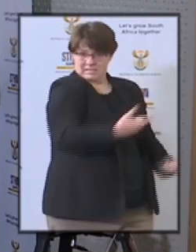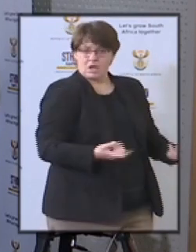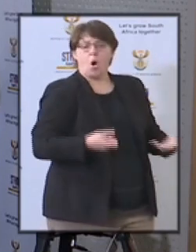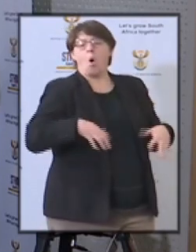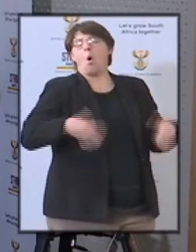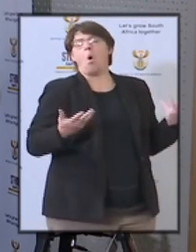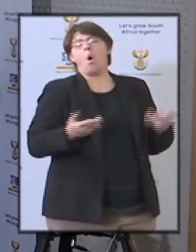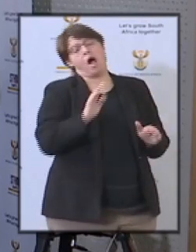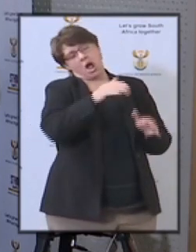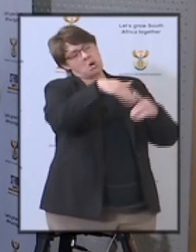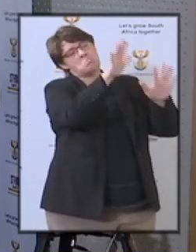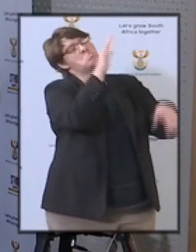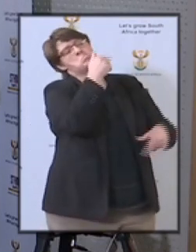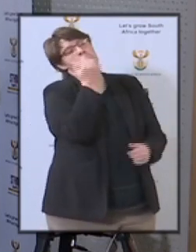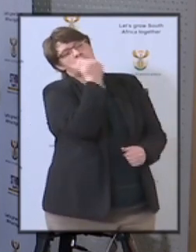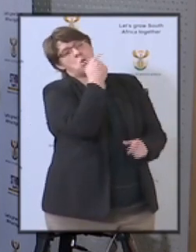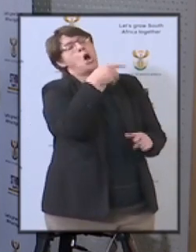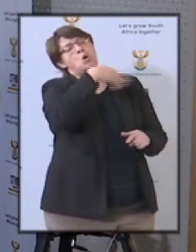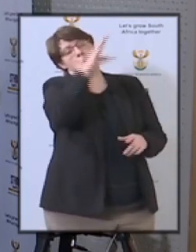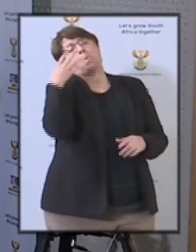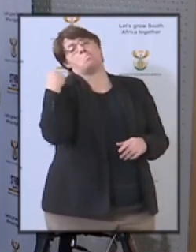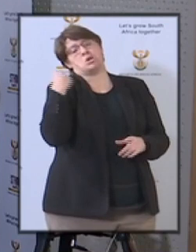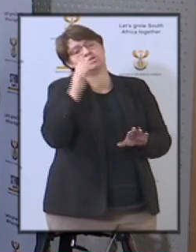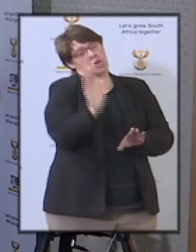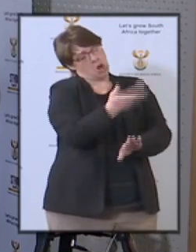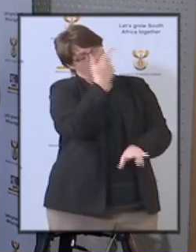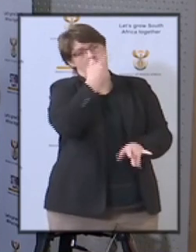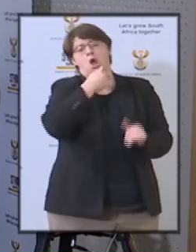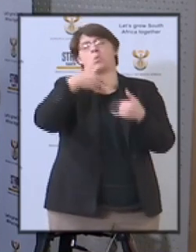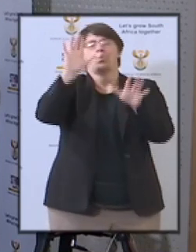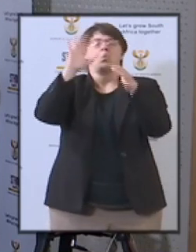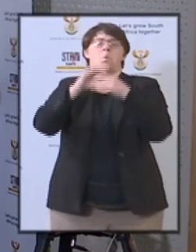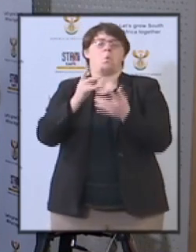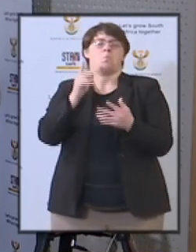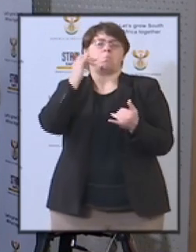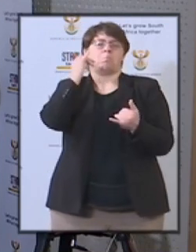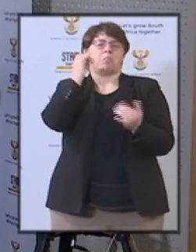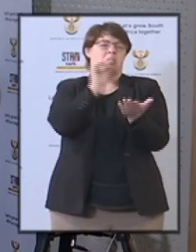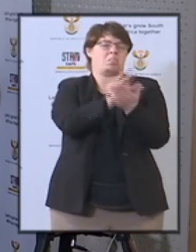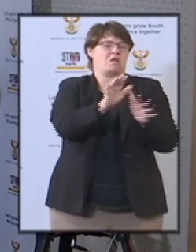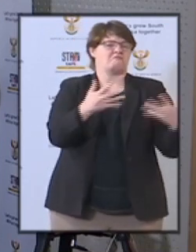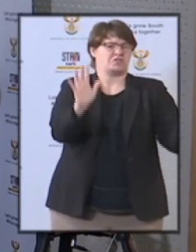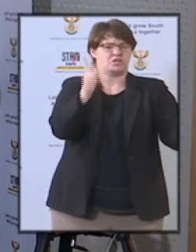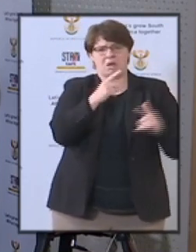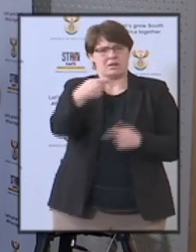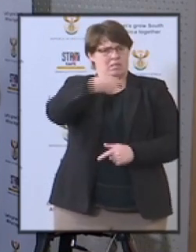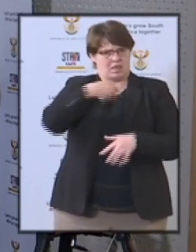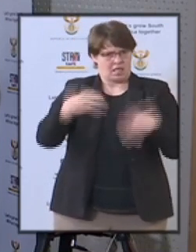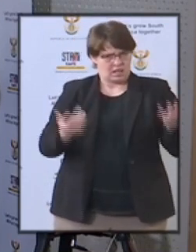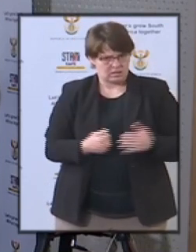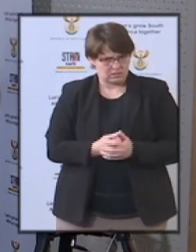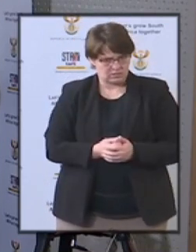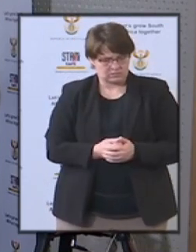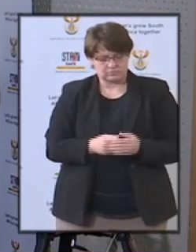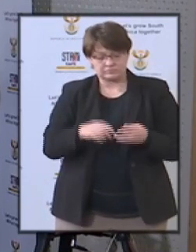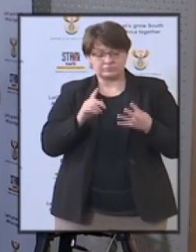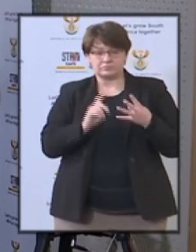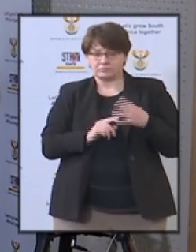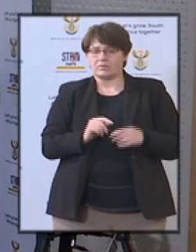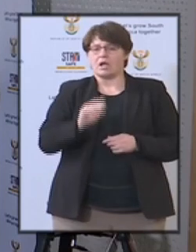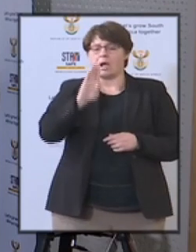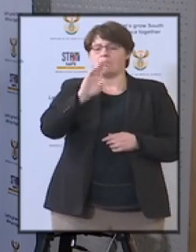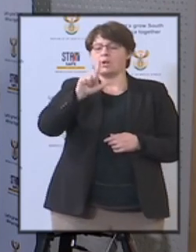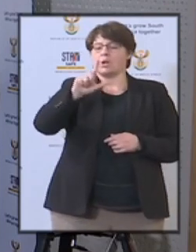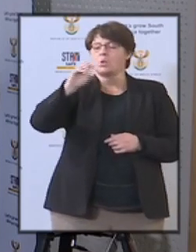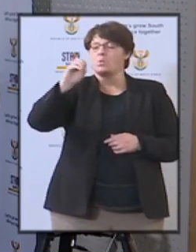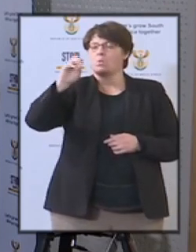let go from the ministerial responsibilities paul vacchiato from bloomberg is asking has cabinet